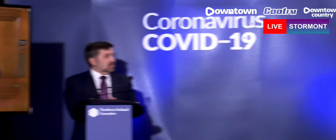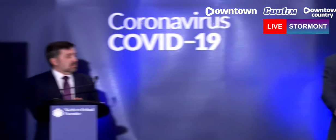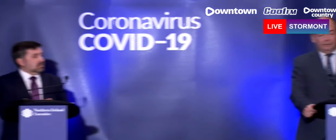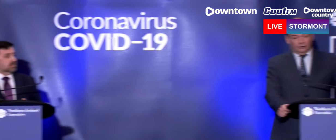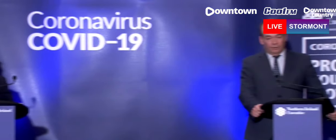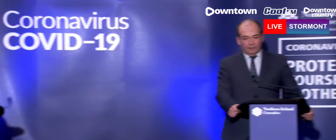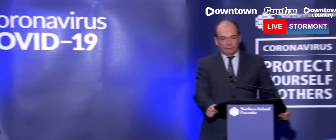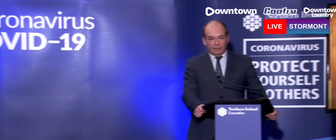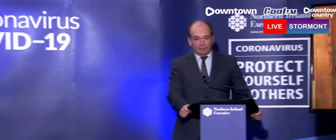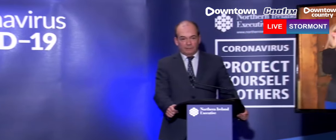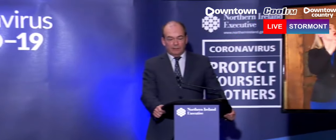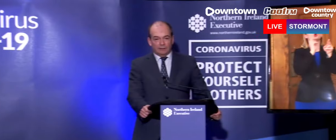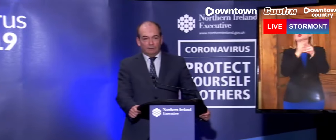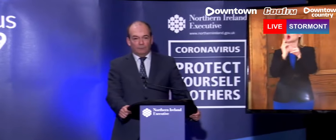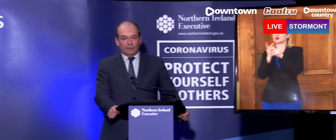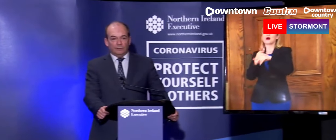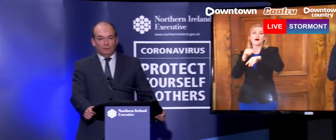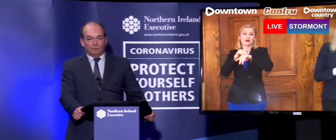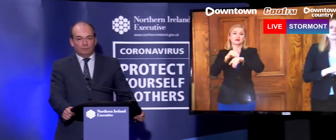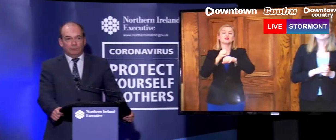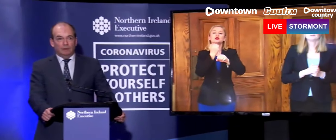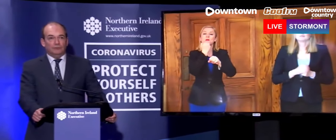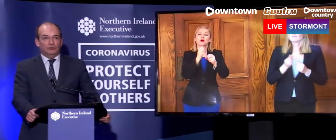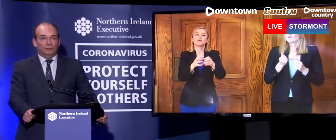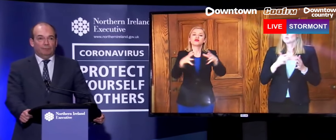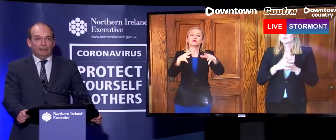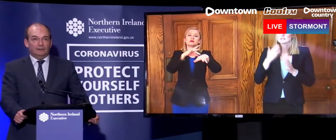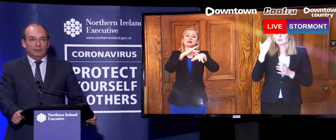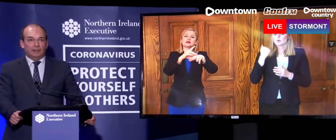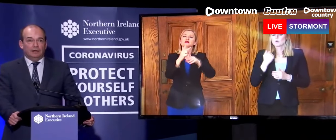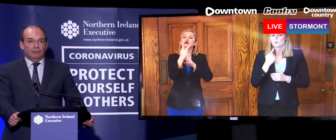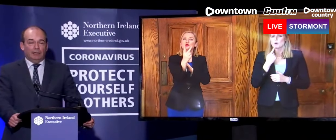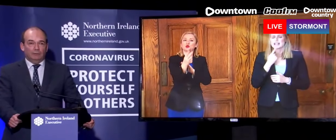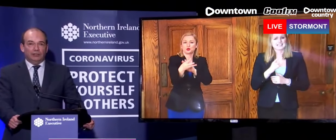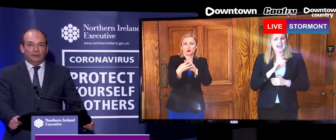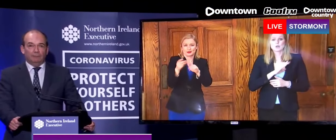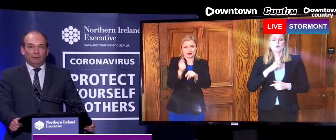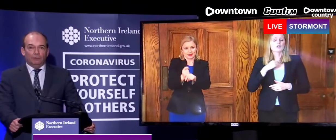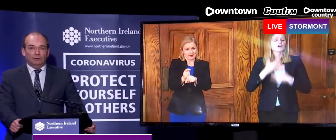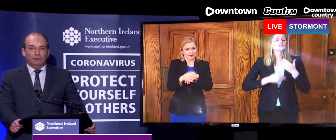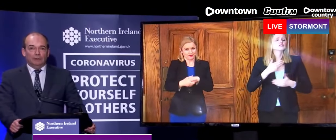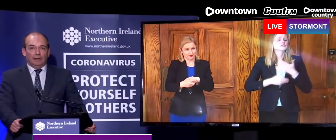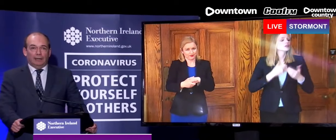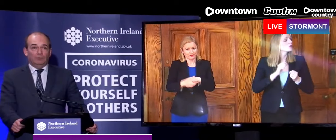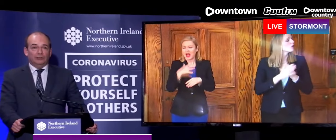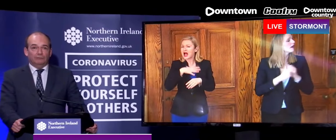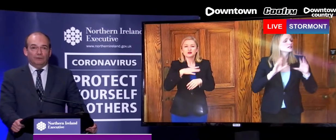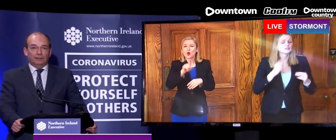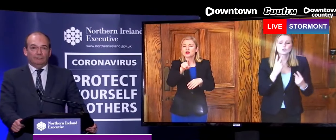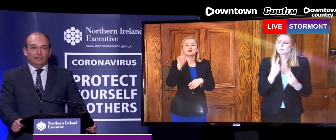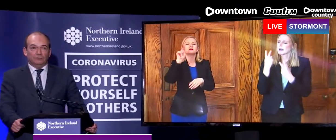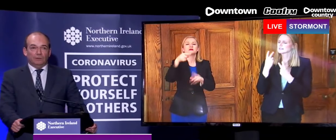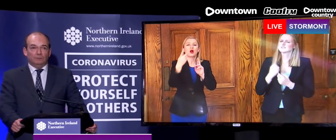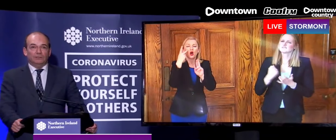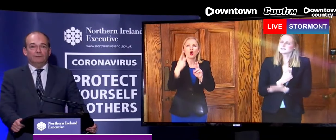Yeah, again, just on that, David, I said a number of weeks ago, none of us should look back and say, I wish I'd done more. I wish I'd